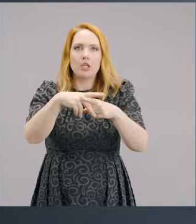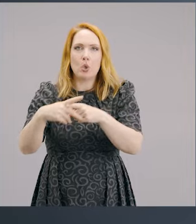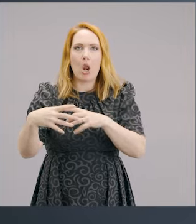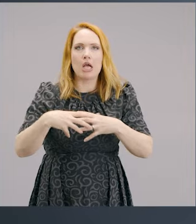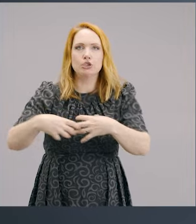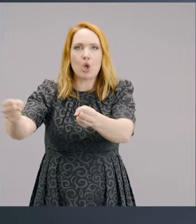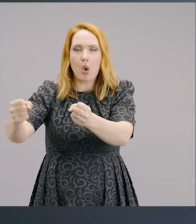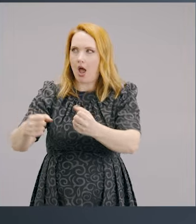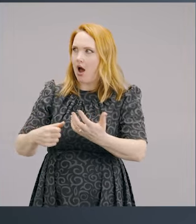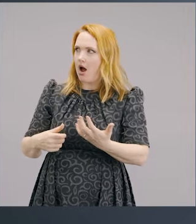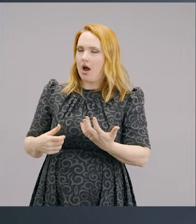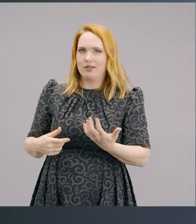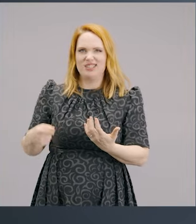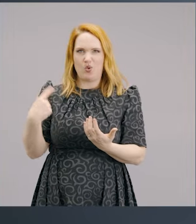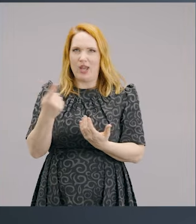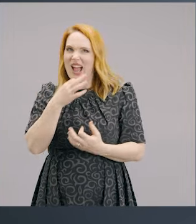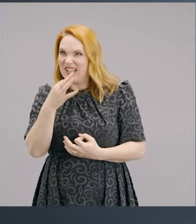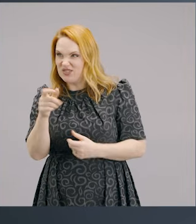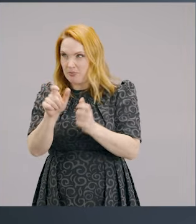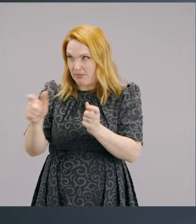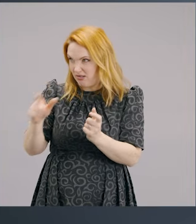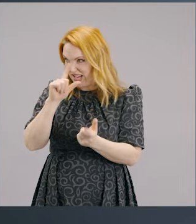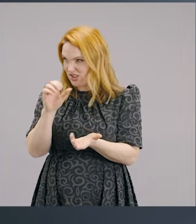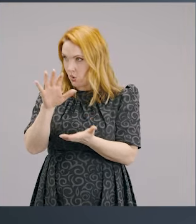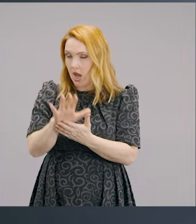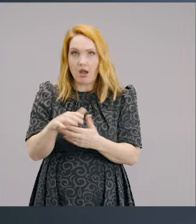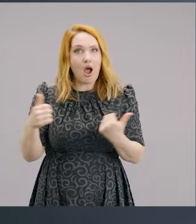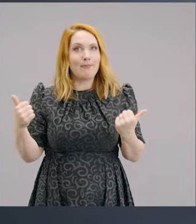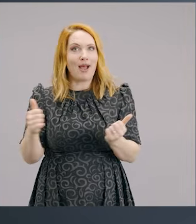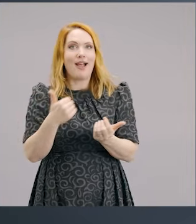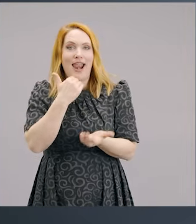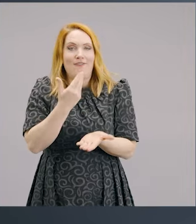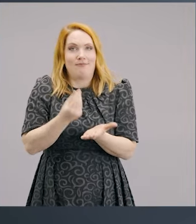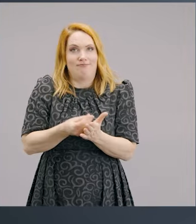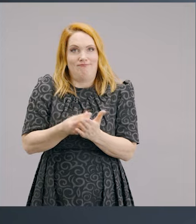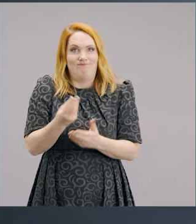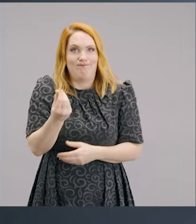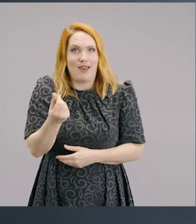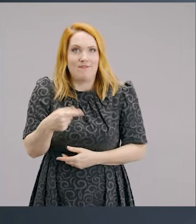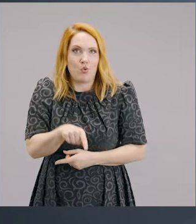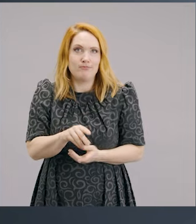appeal and we gained all that money back to be able to give it. Imagine what that does to that young man's life.